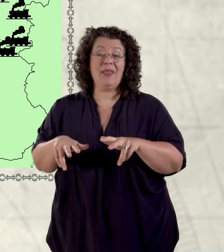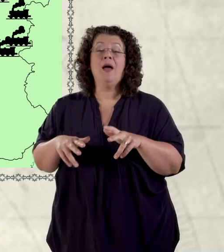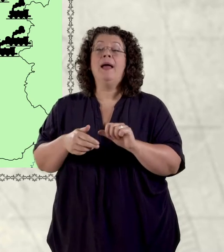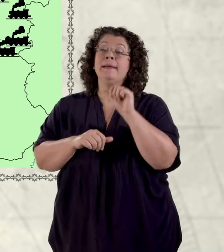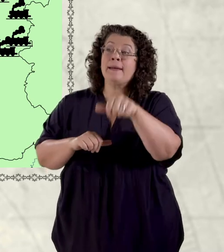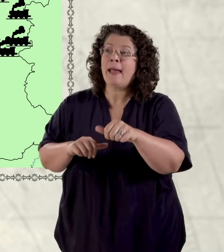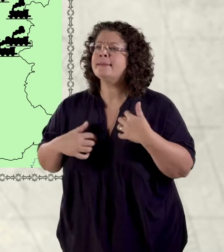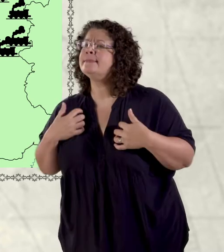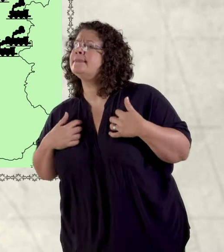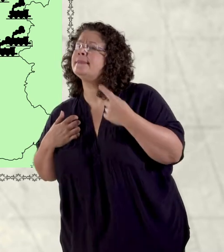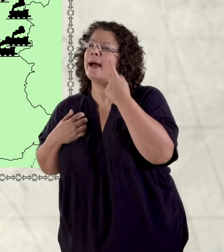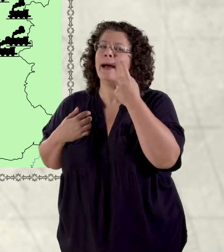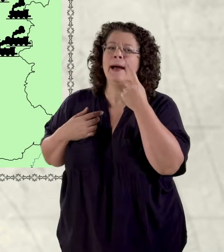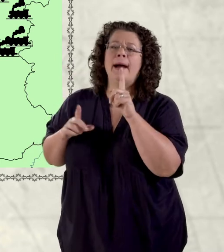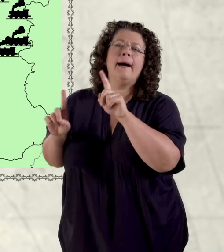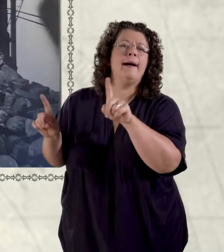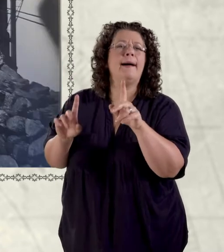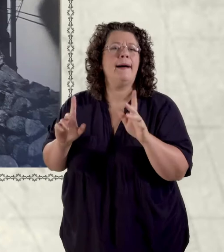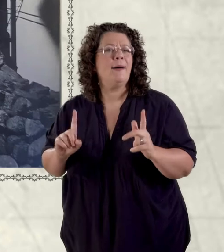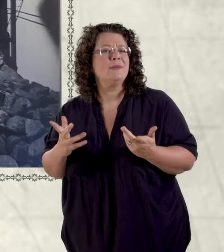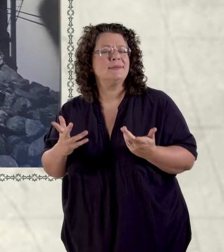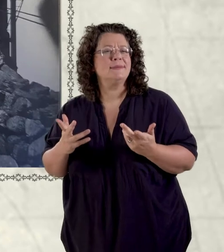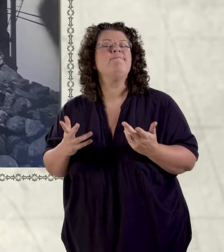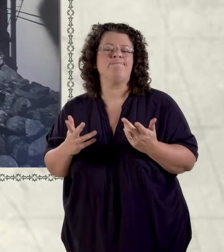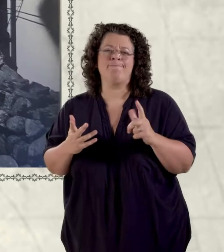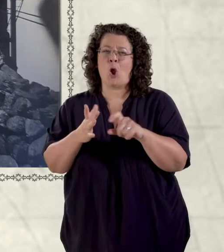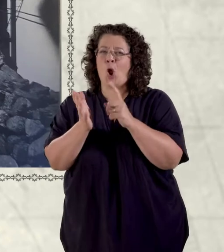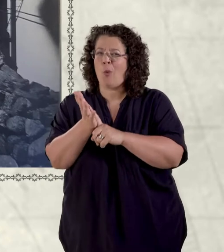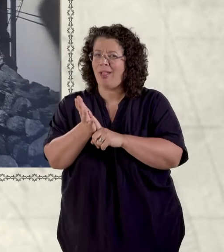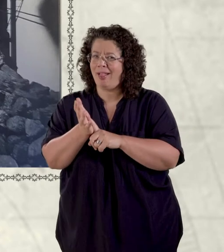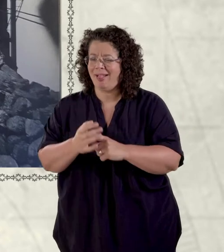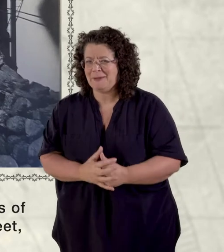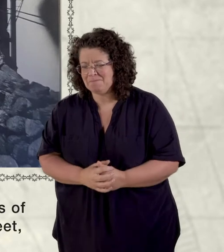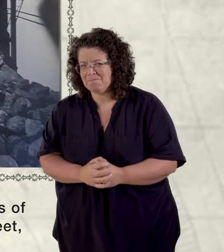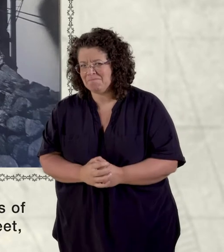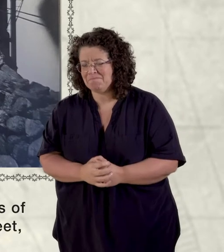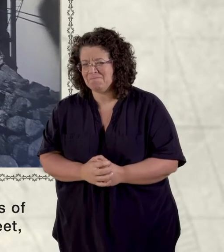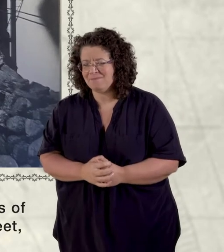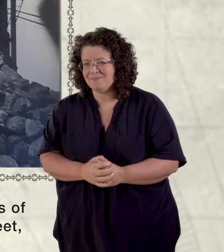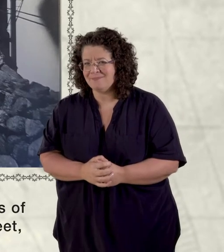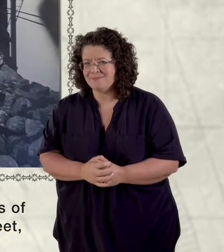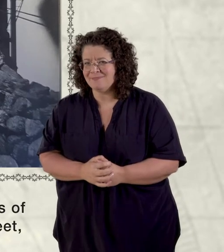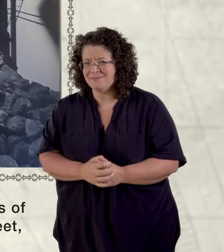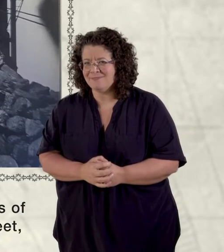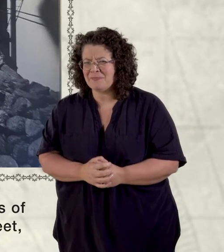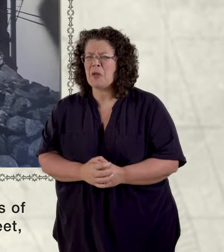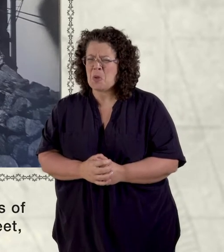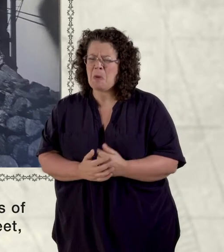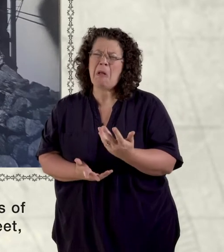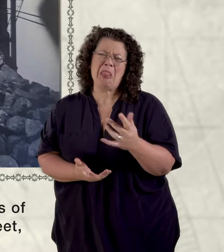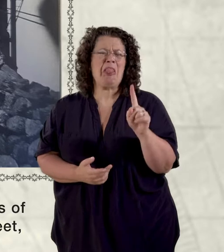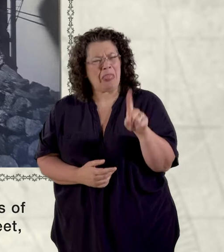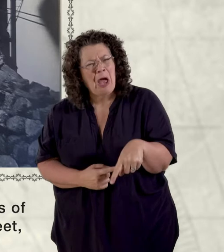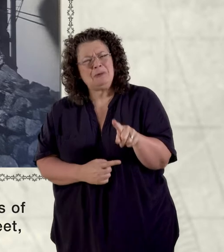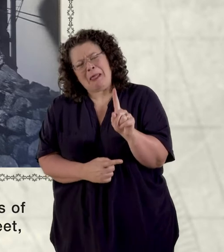for my next adventure call by all accounts there were thousands